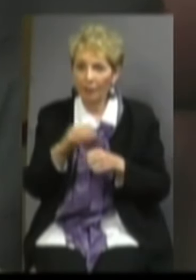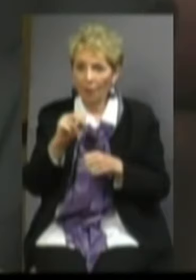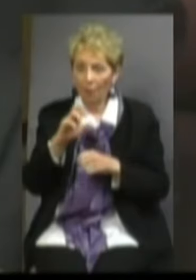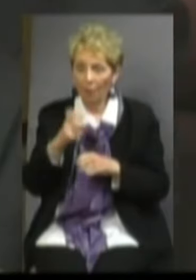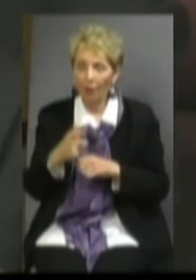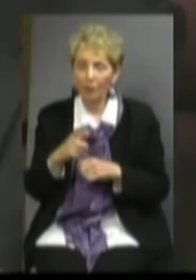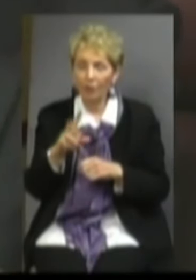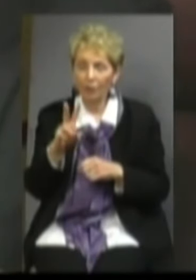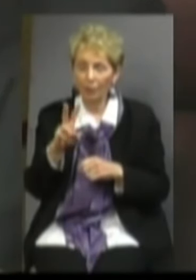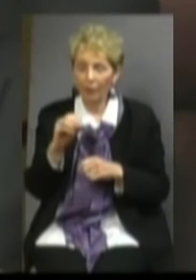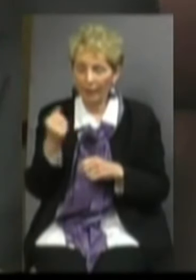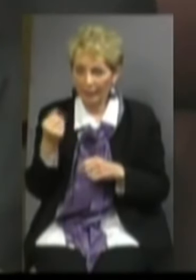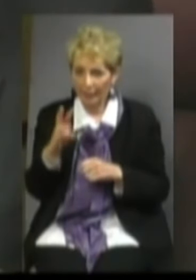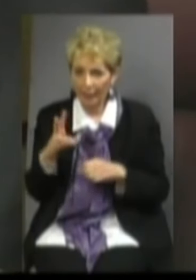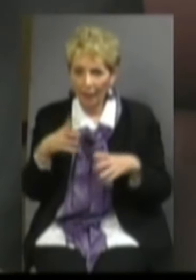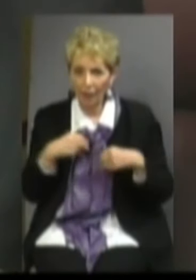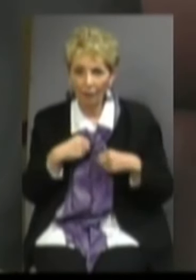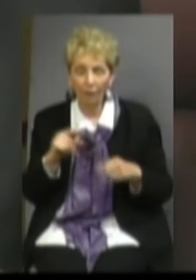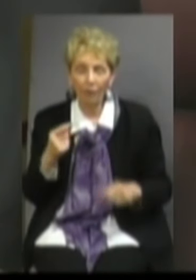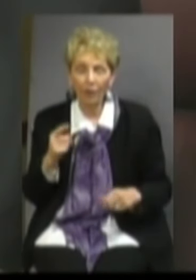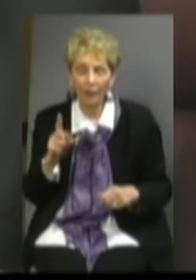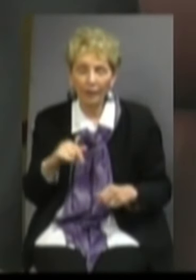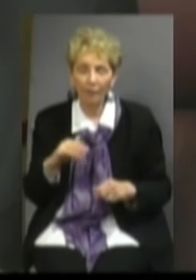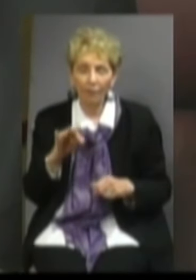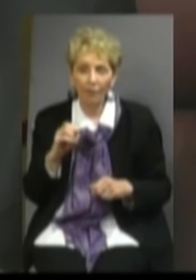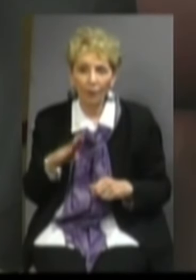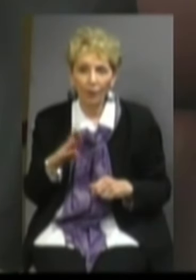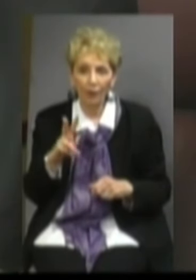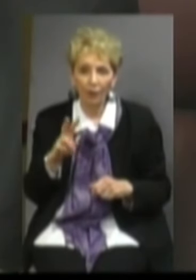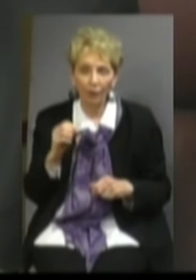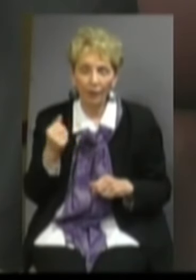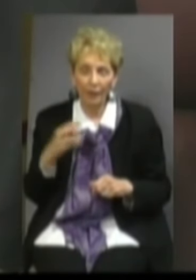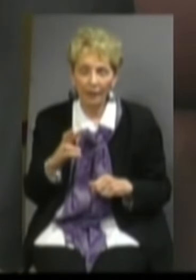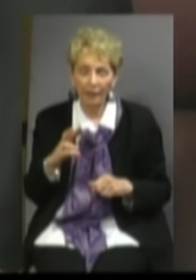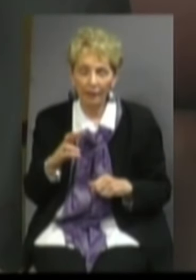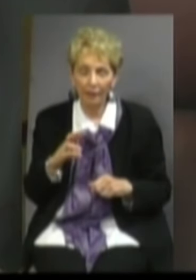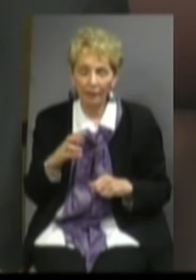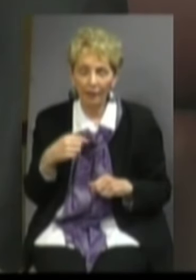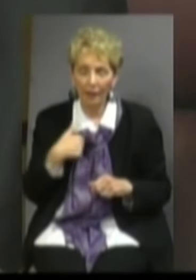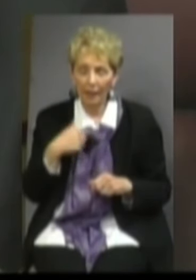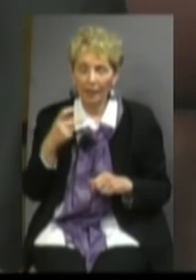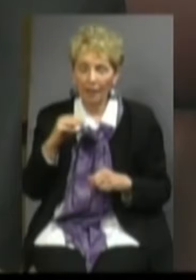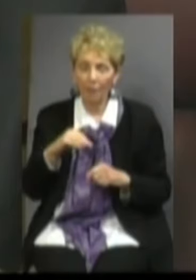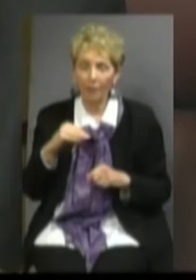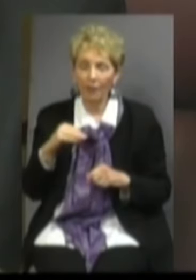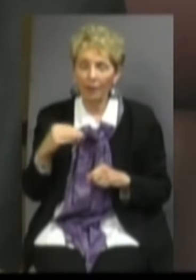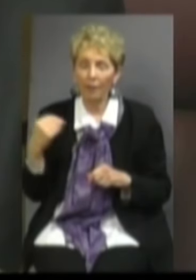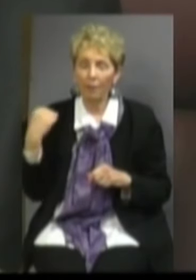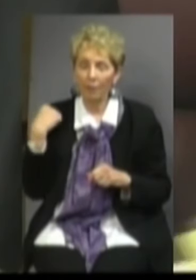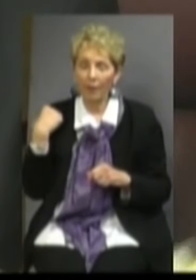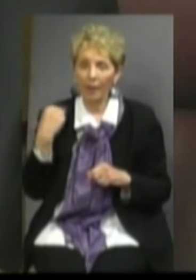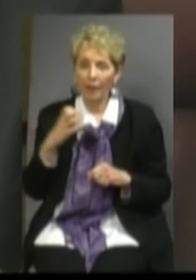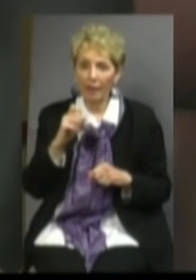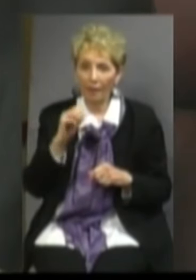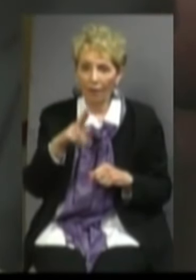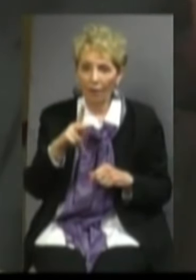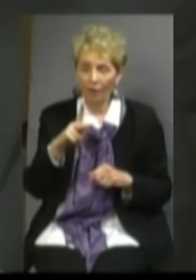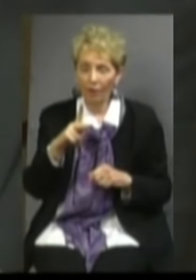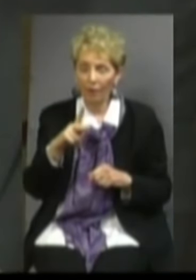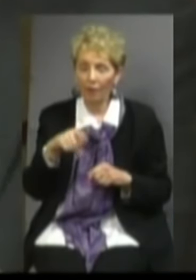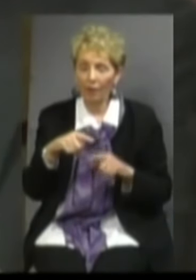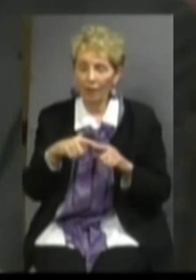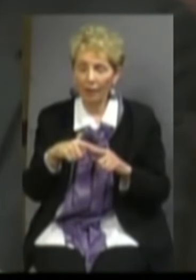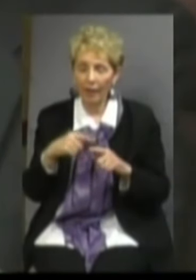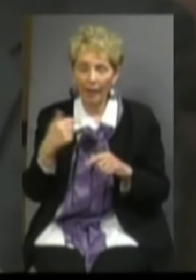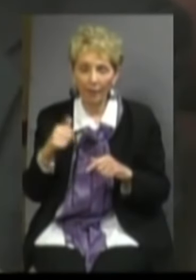2016, adopted this first day of February 2016, Ronnie Thompson, Mayor Sally Sandy Clerk, to have a motion to accept this